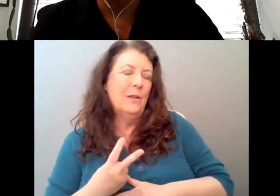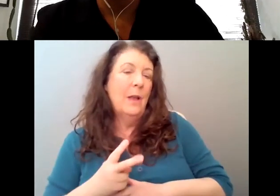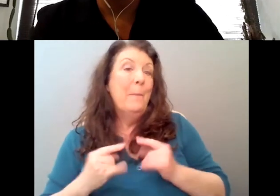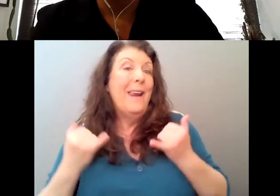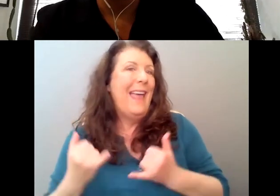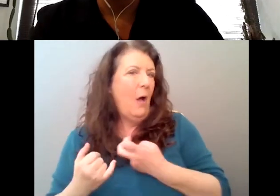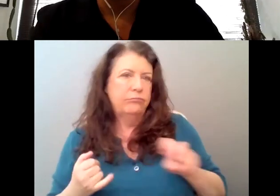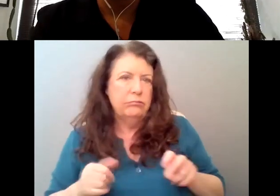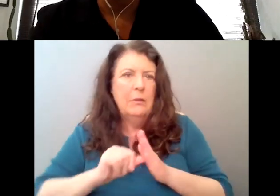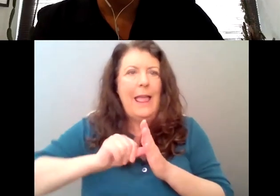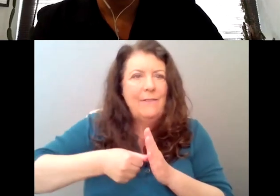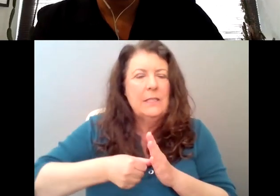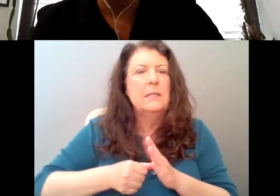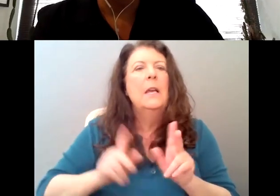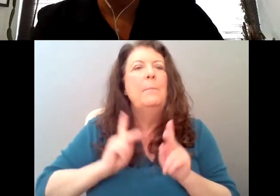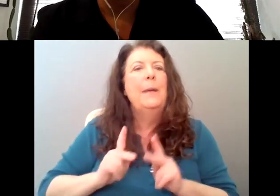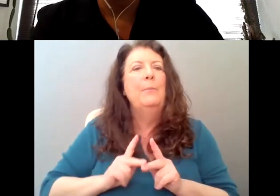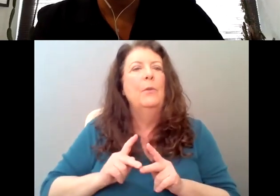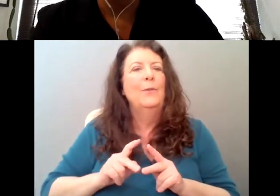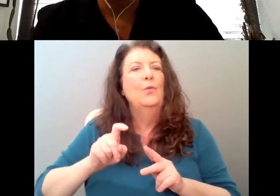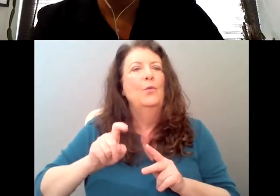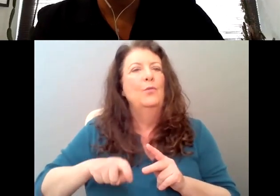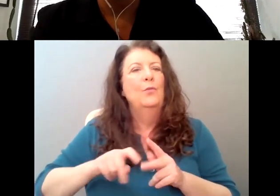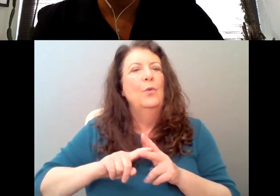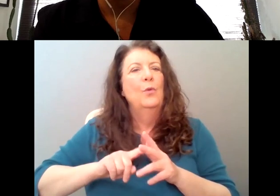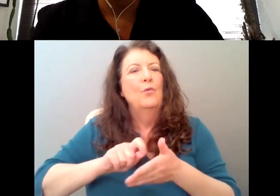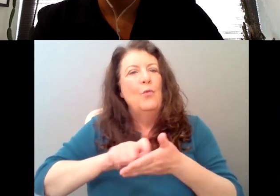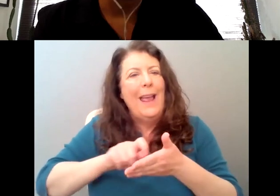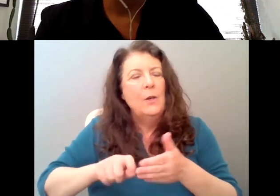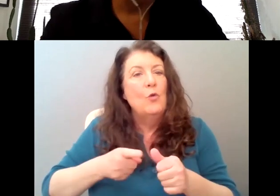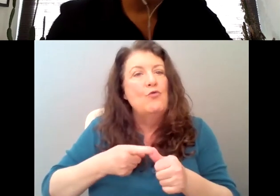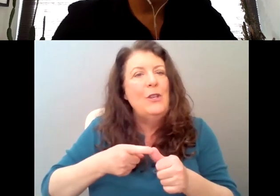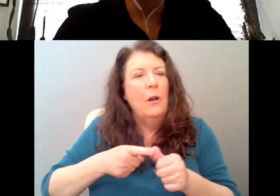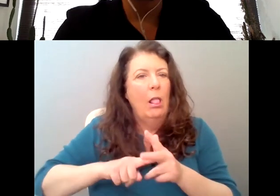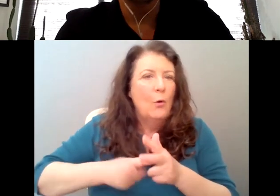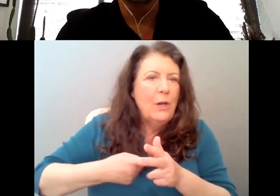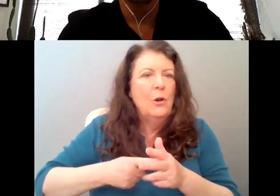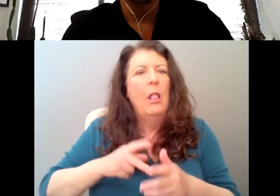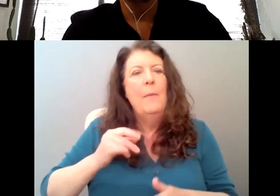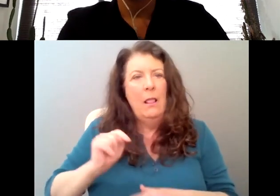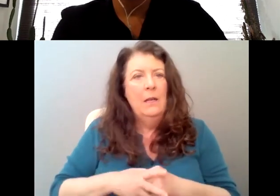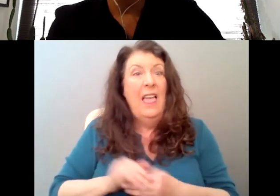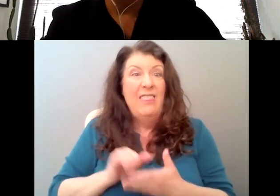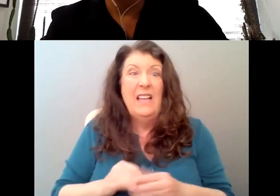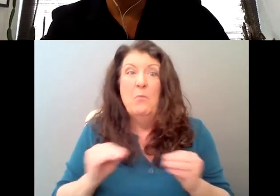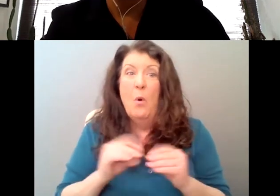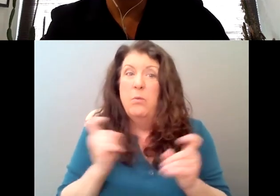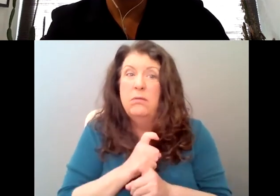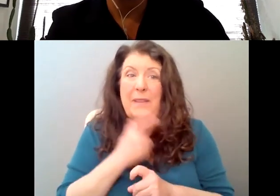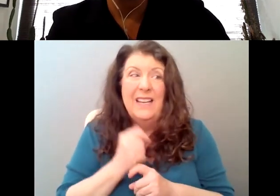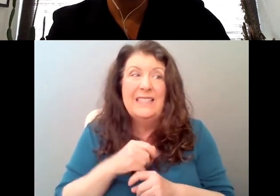is a much more complicated and difficult undertaking, um, because in a pilot you're laying the groundwork for an entire